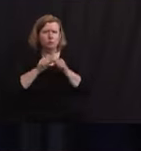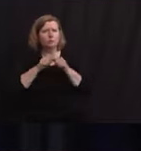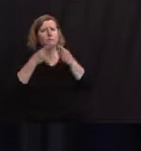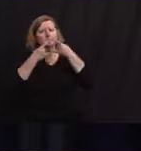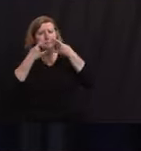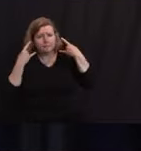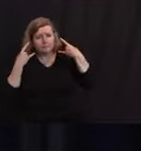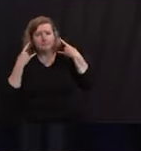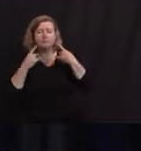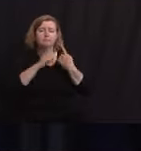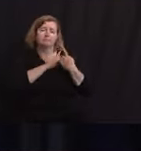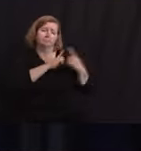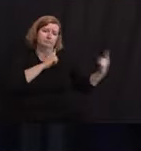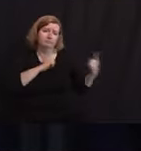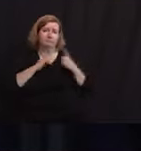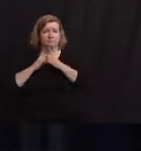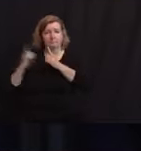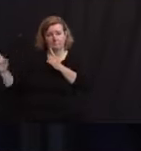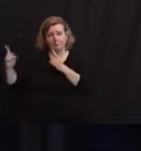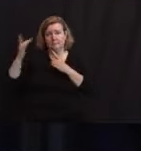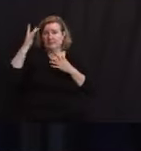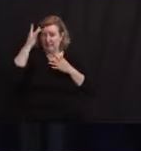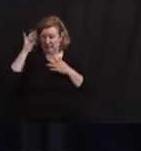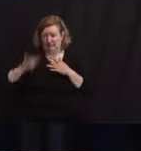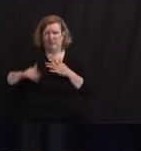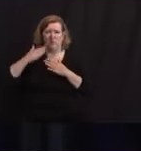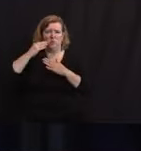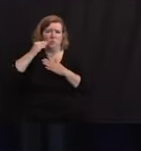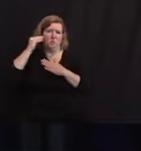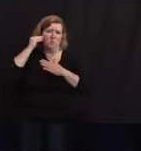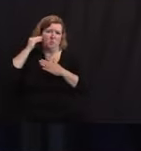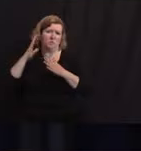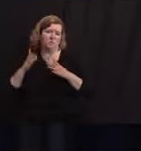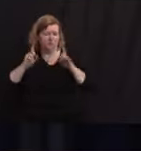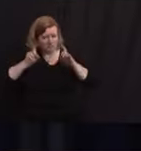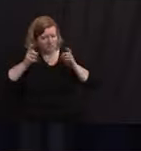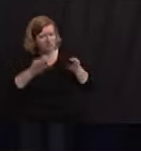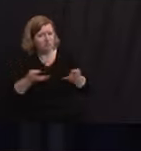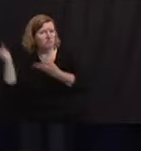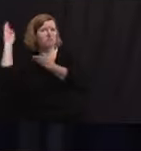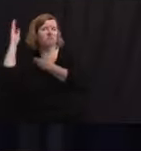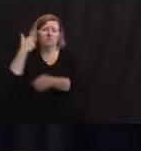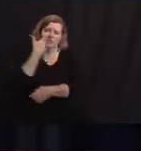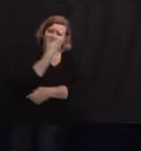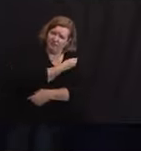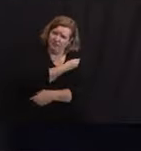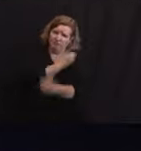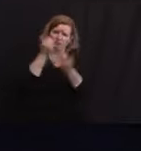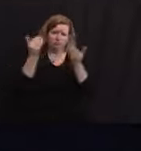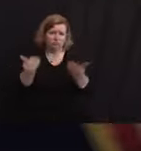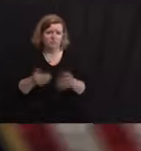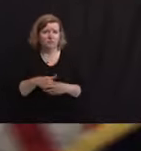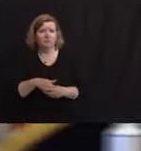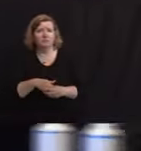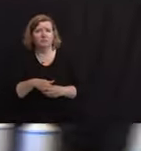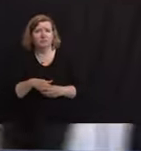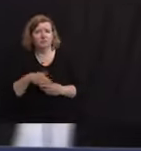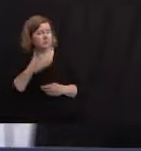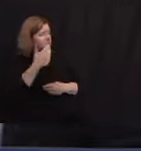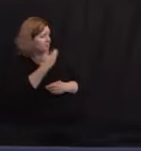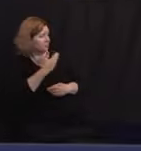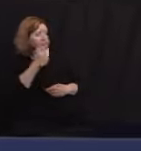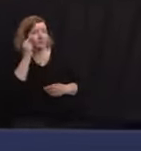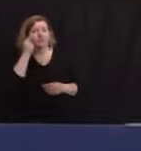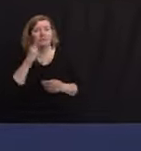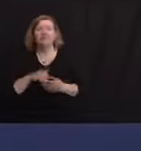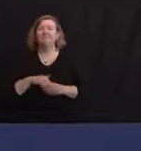social distance, stay home when you're sick, get tested, and get vaccinated. Tina, great to have you with us, as always. And thank